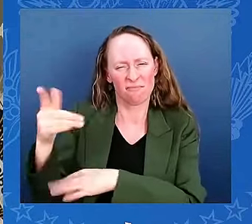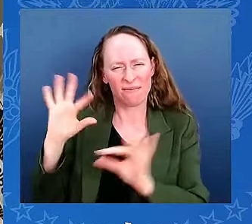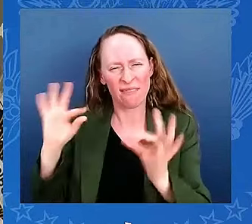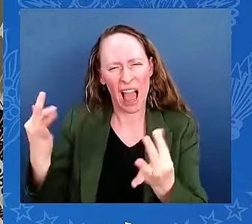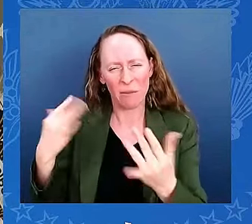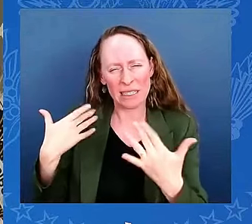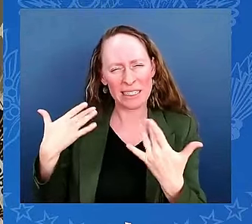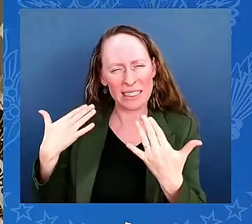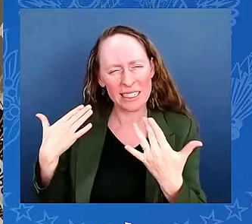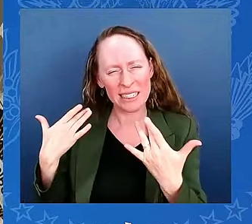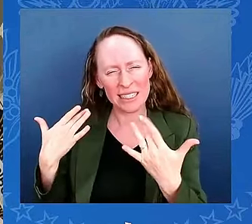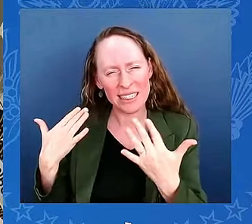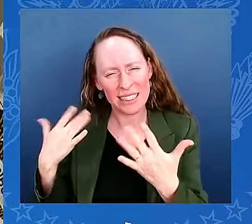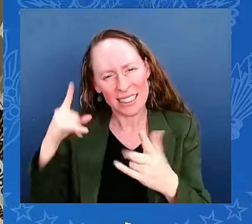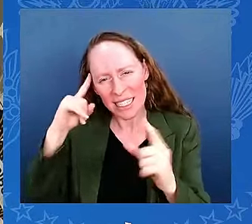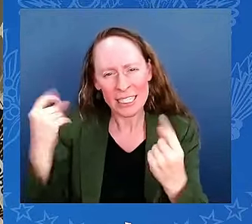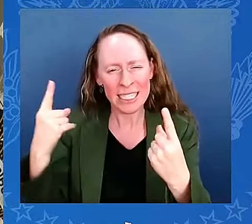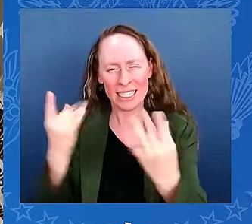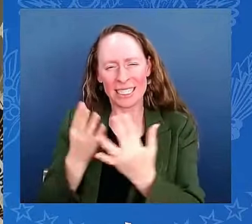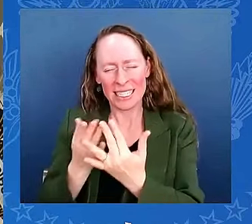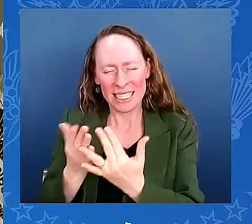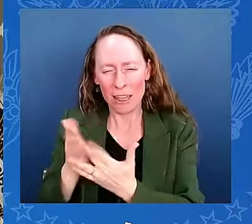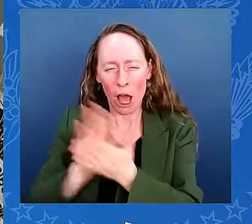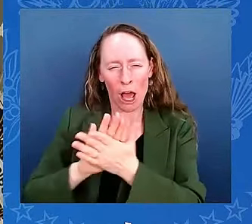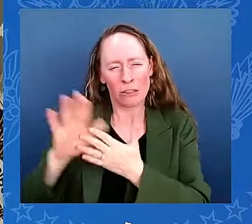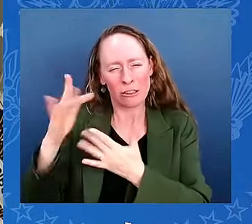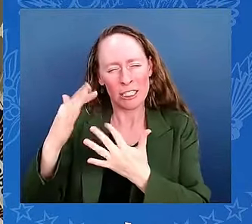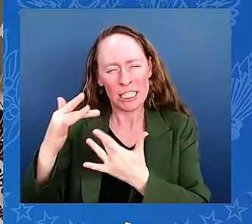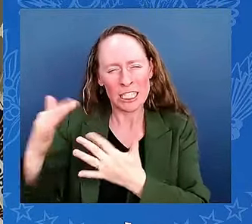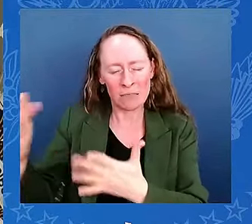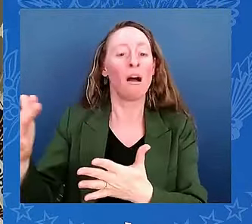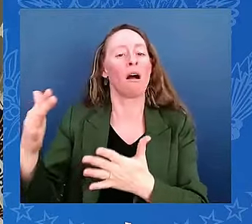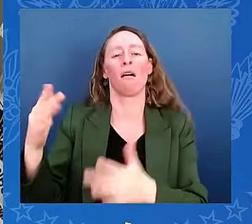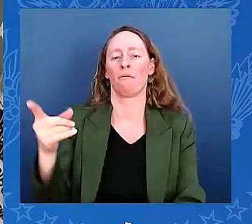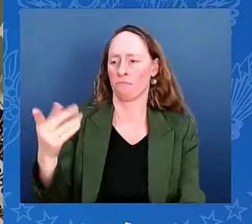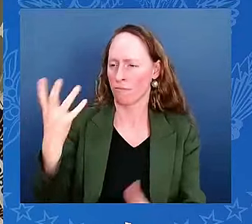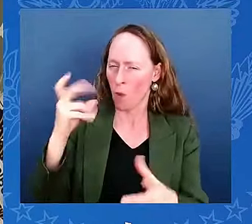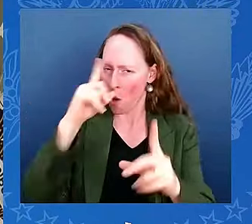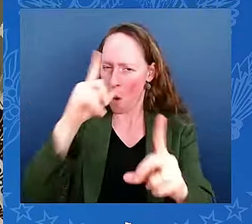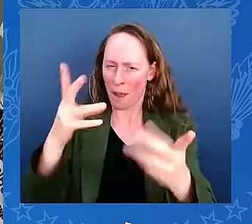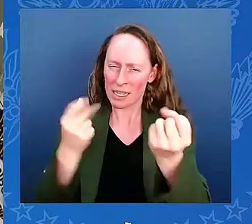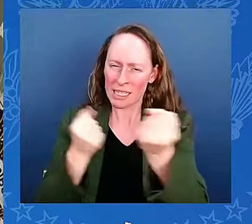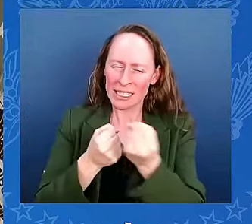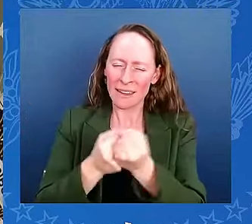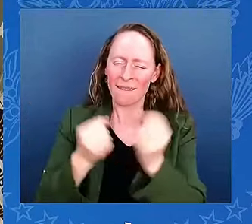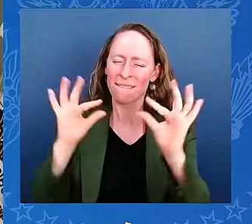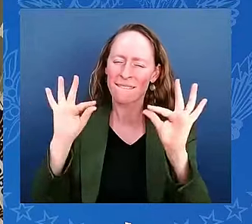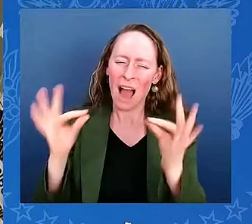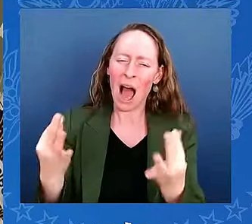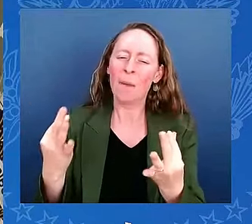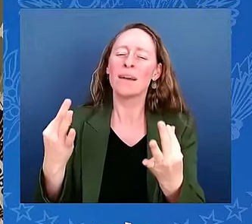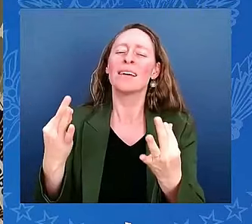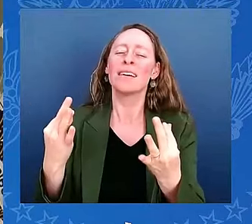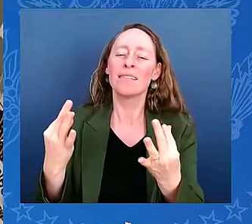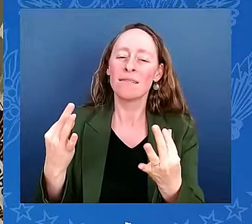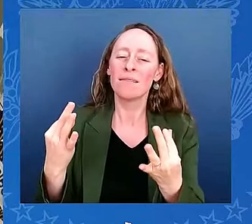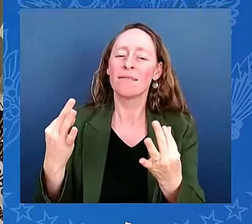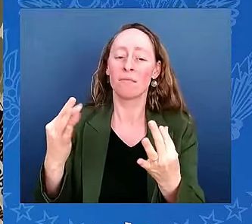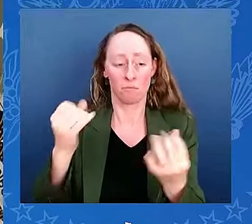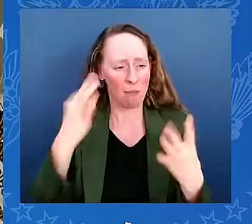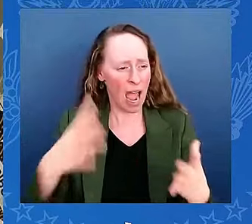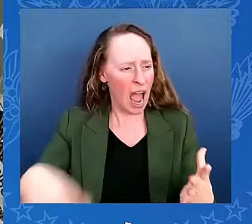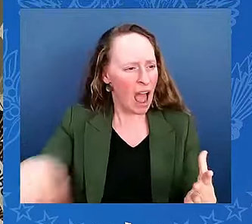family, faith, and service. Contributions that come from all walks of life — factory workers, caregivers,